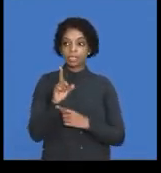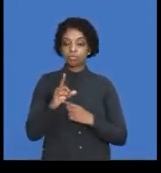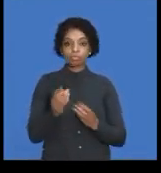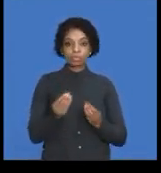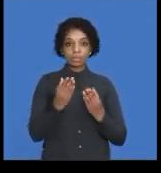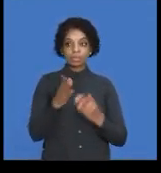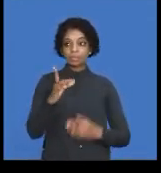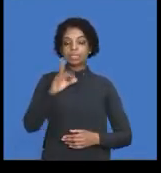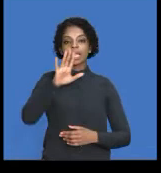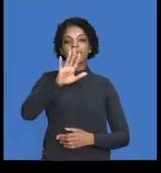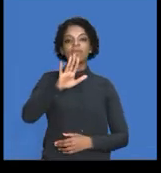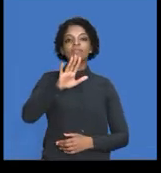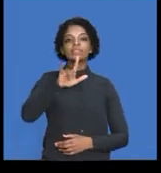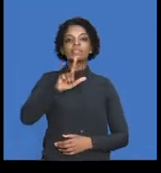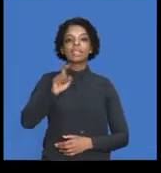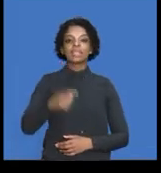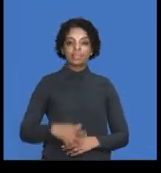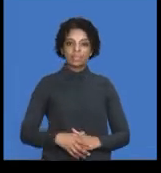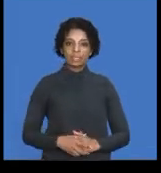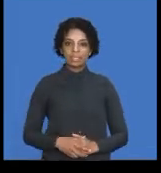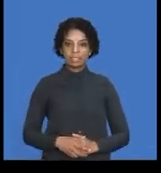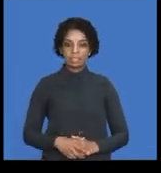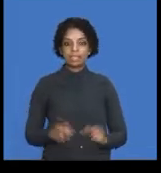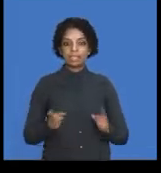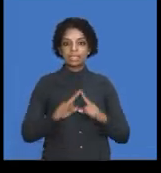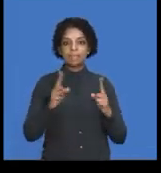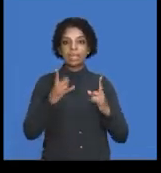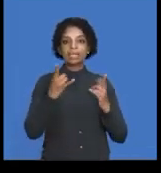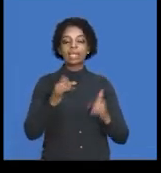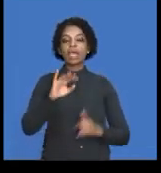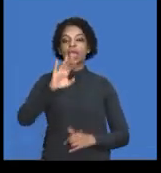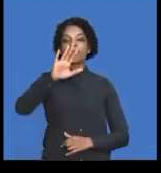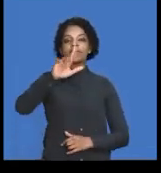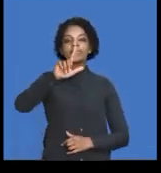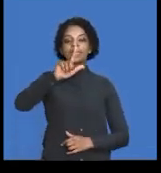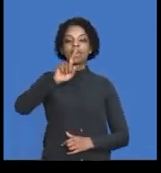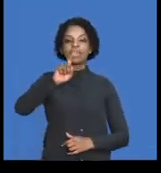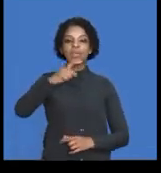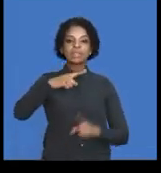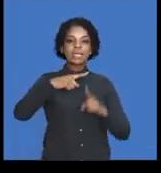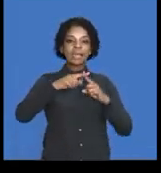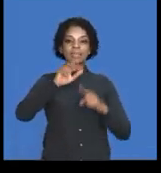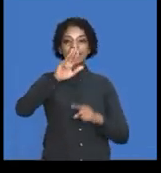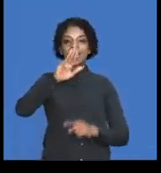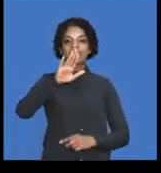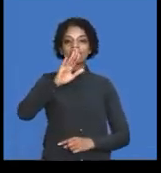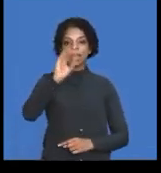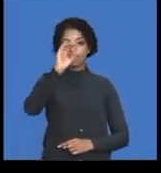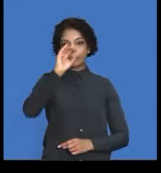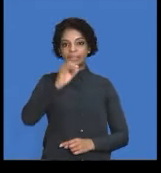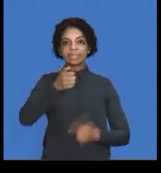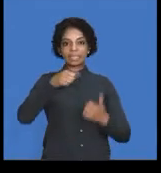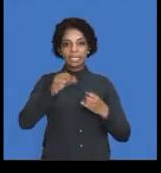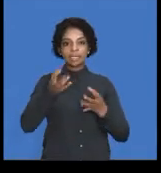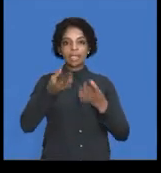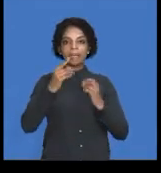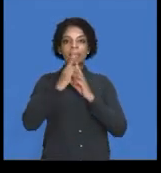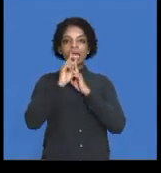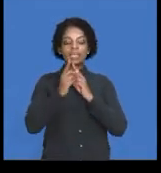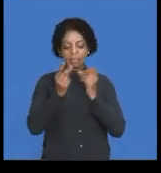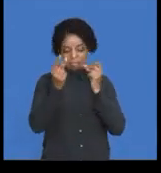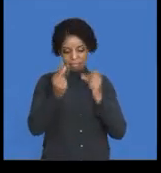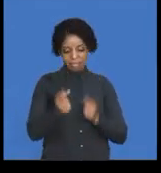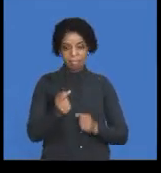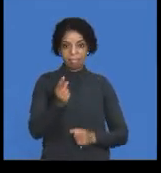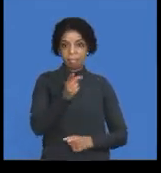that from it, we'll give you the 57,000. But the easier method is take your 60,000 times 95% and you come to your answer immediately,